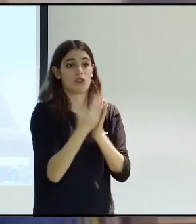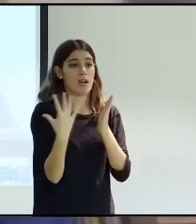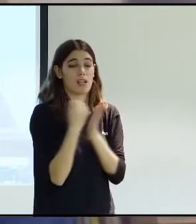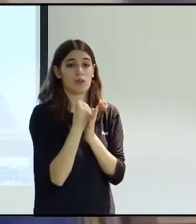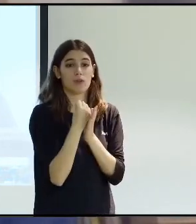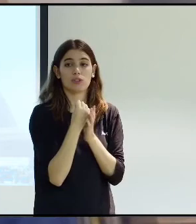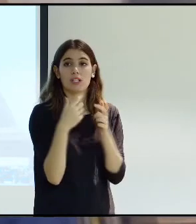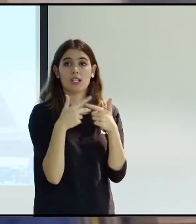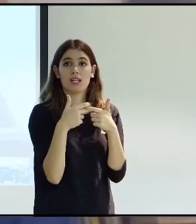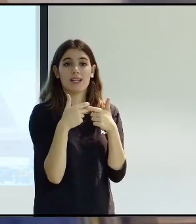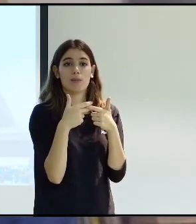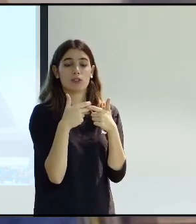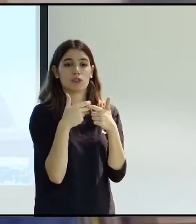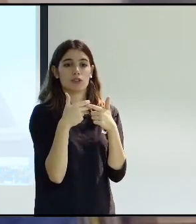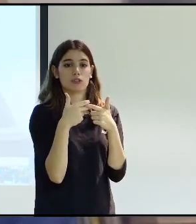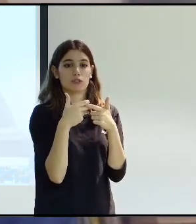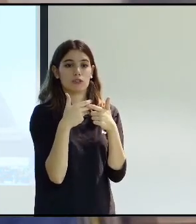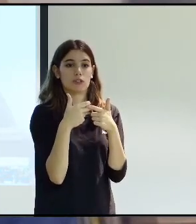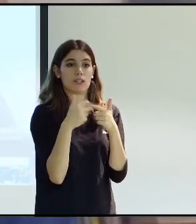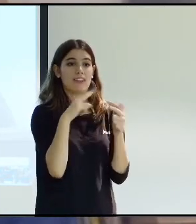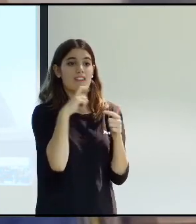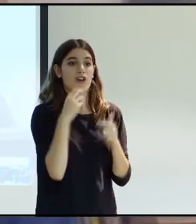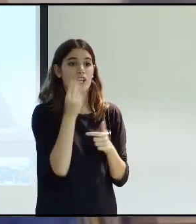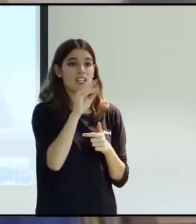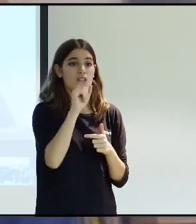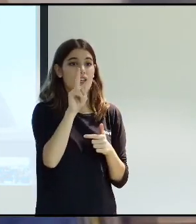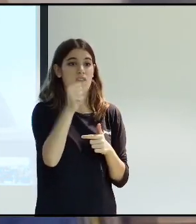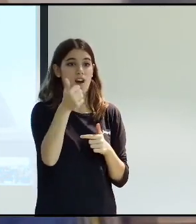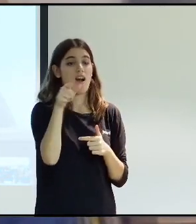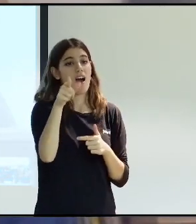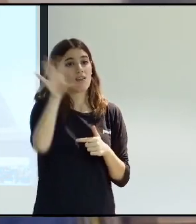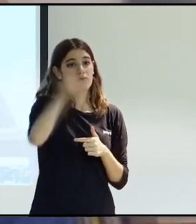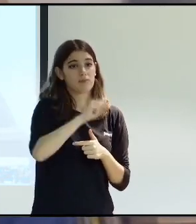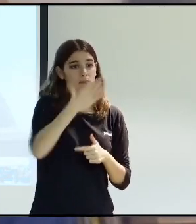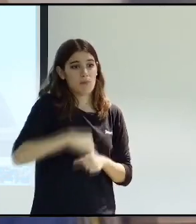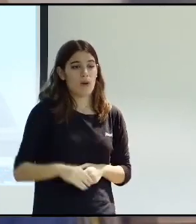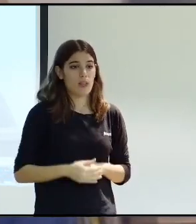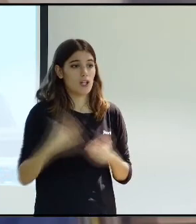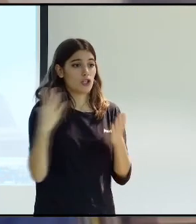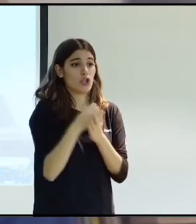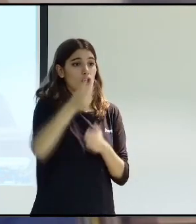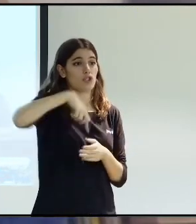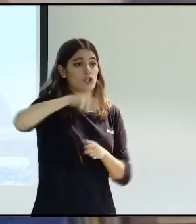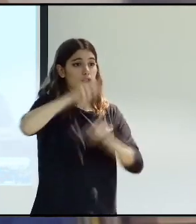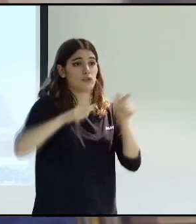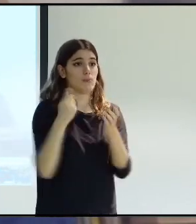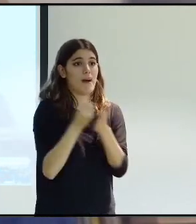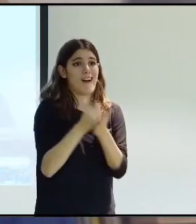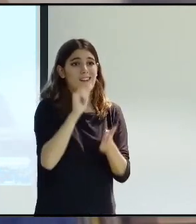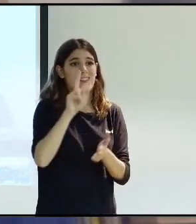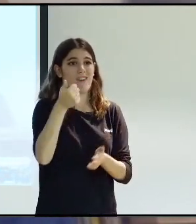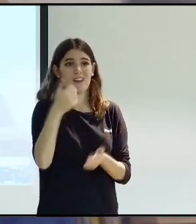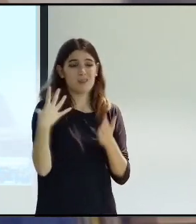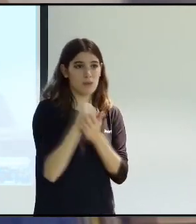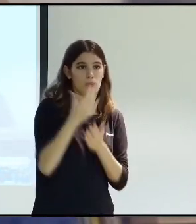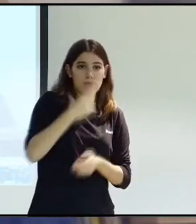that everyone would pay, and it would be a tax, a value-added tax. Everyone consumes, everybody